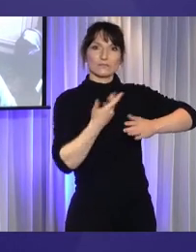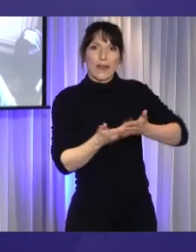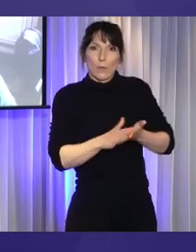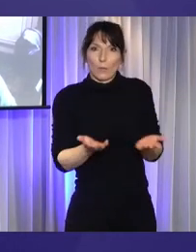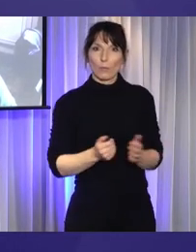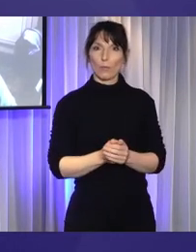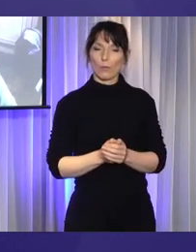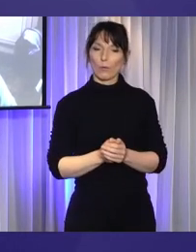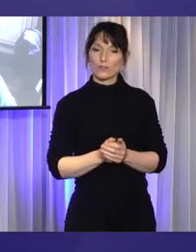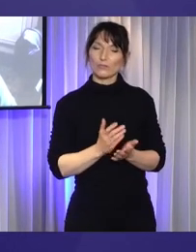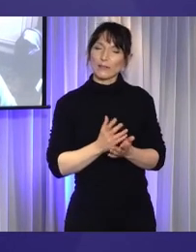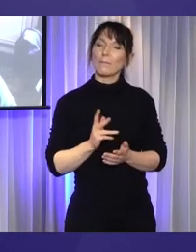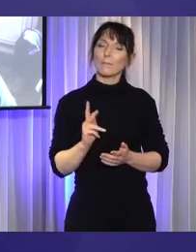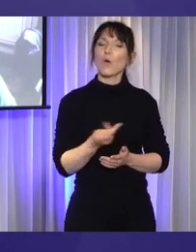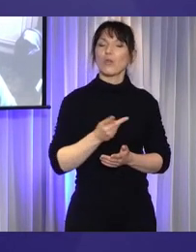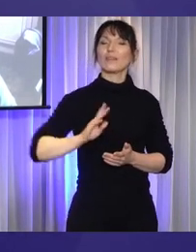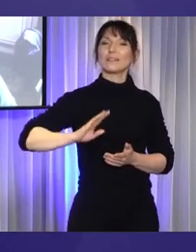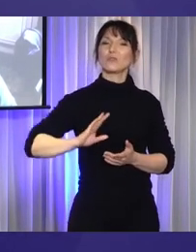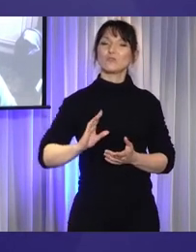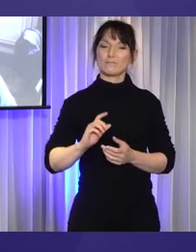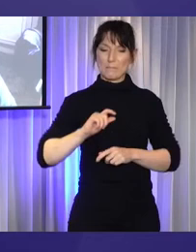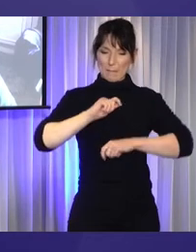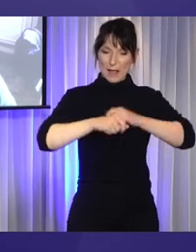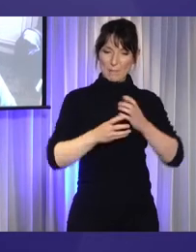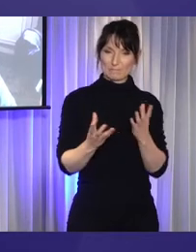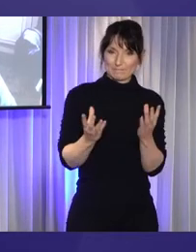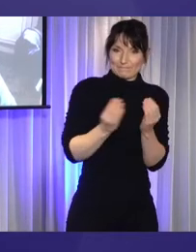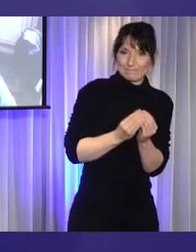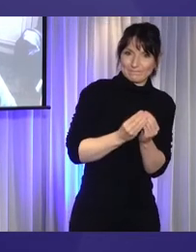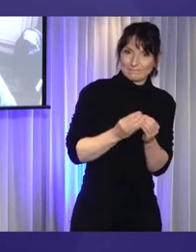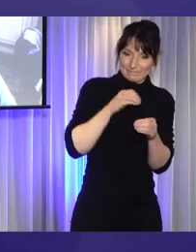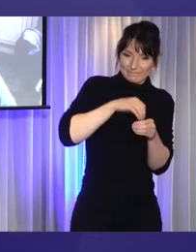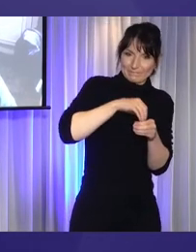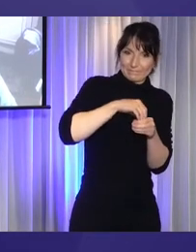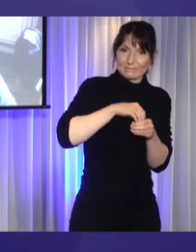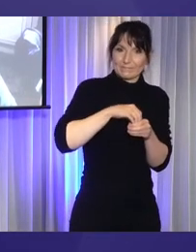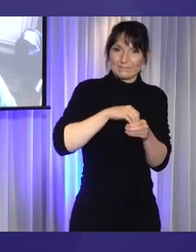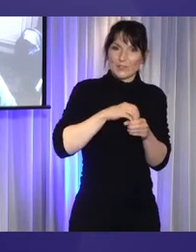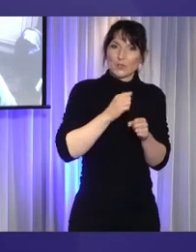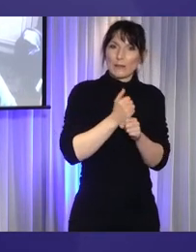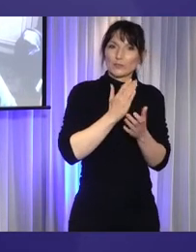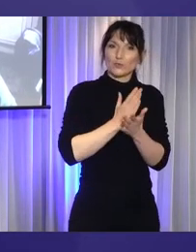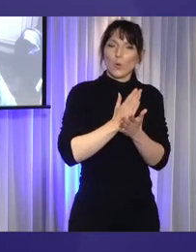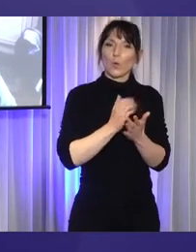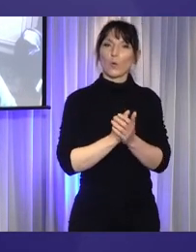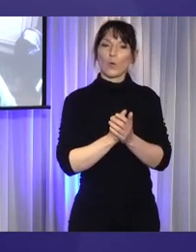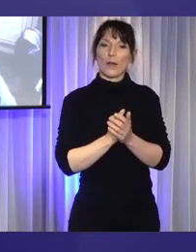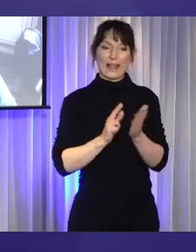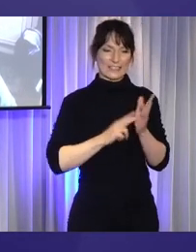Both need to become integral to work together in order to stake them in the NDIS,